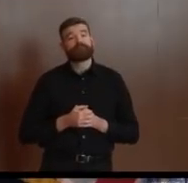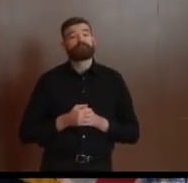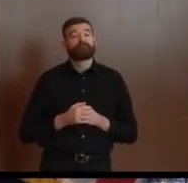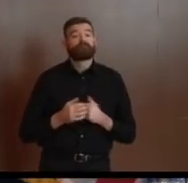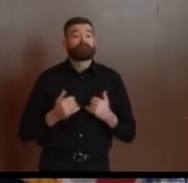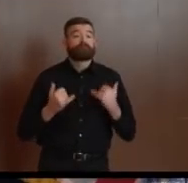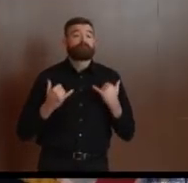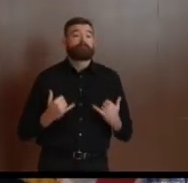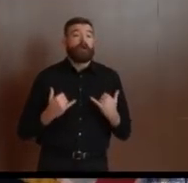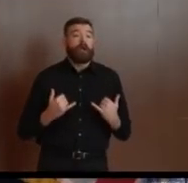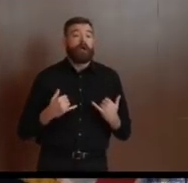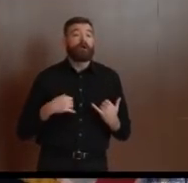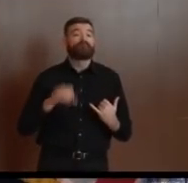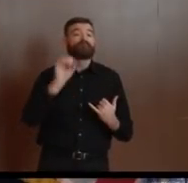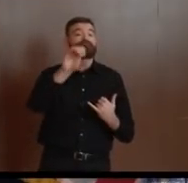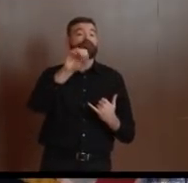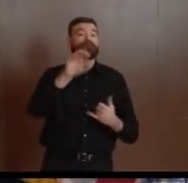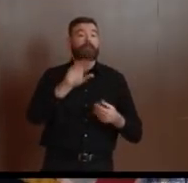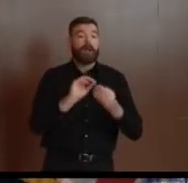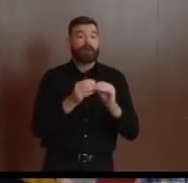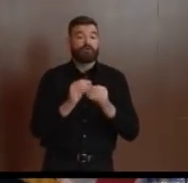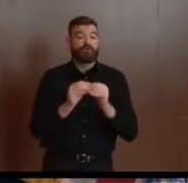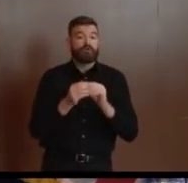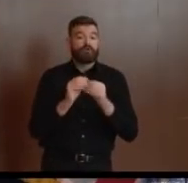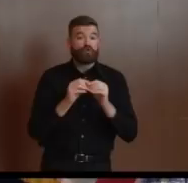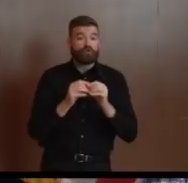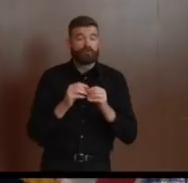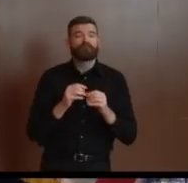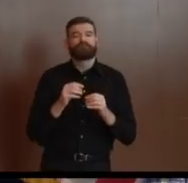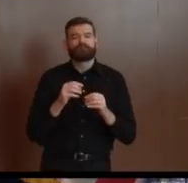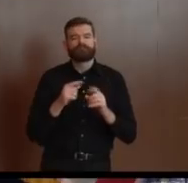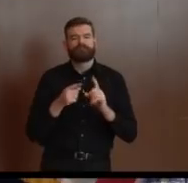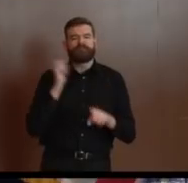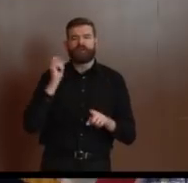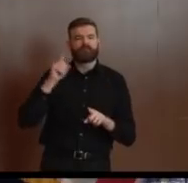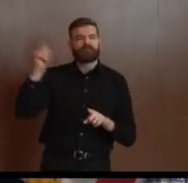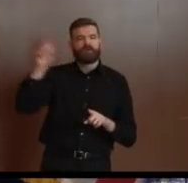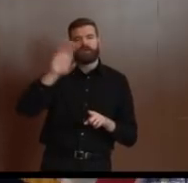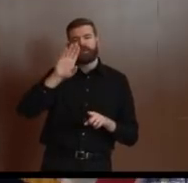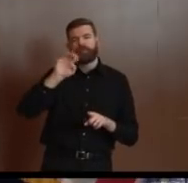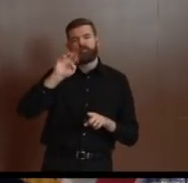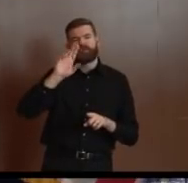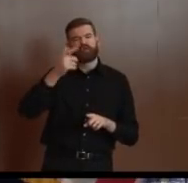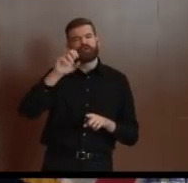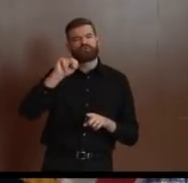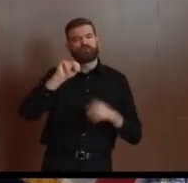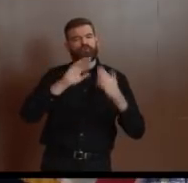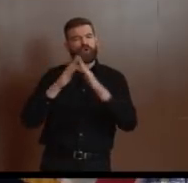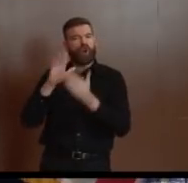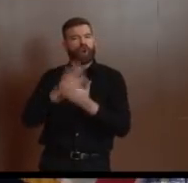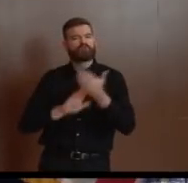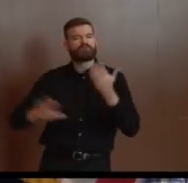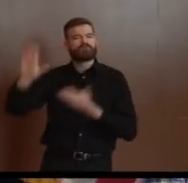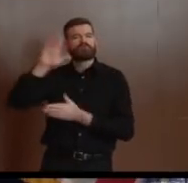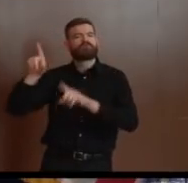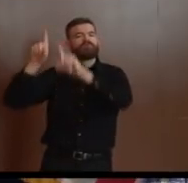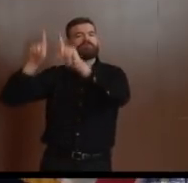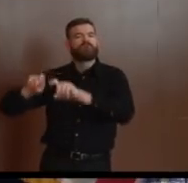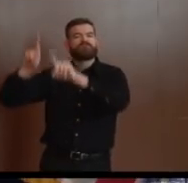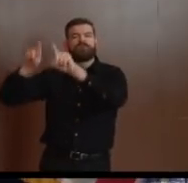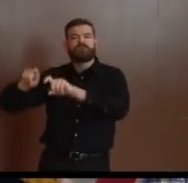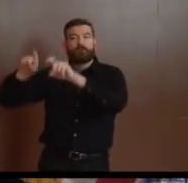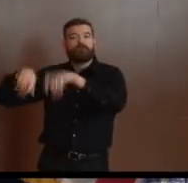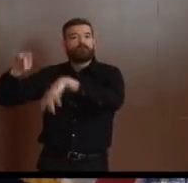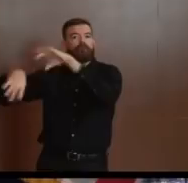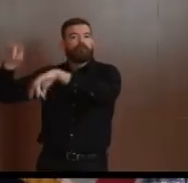Bergen Community College, or we don't know yet. We don't know yet. So I'm going to use the word may still. We just got – the way, we're doing this two